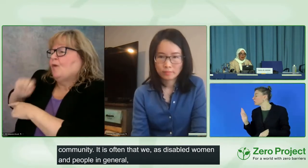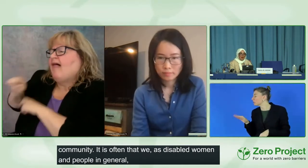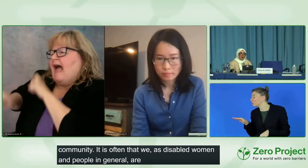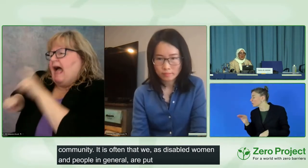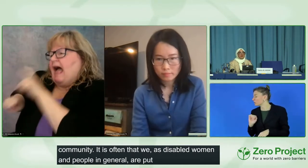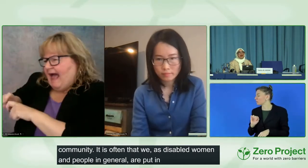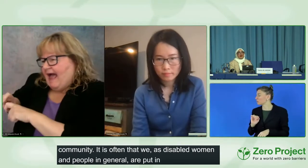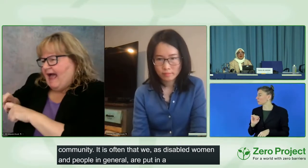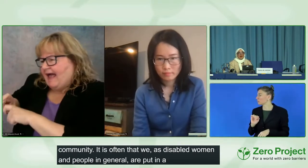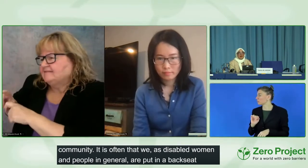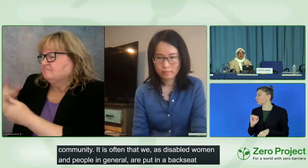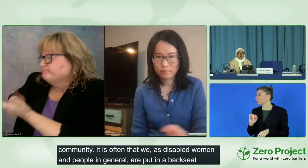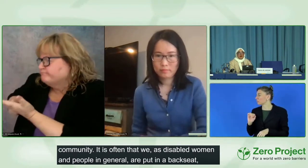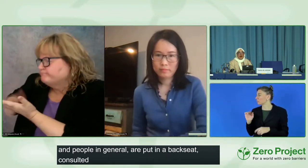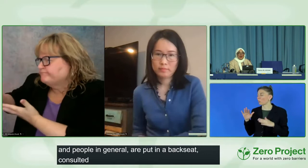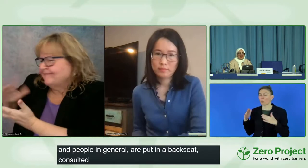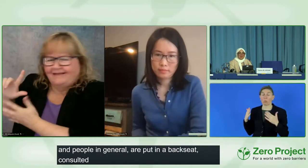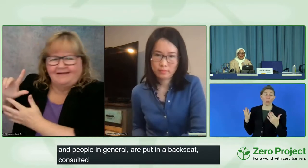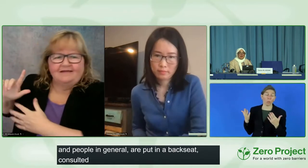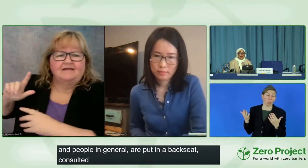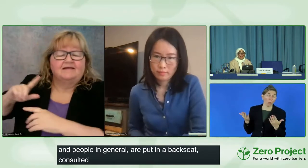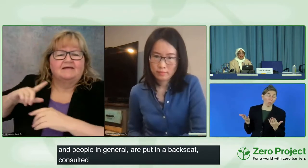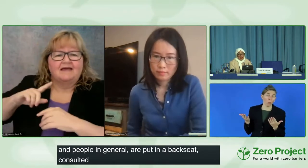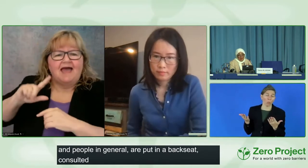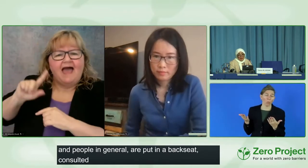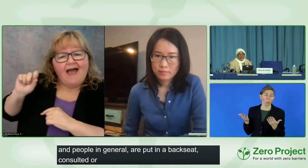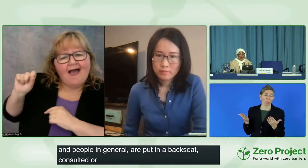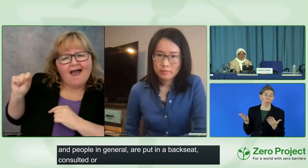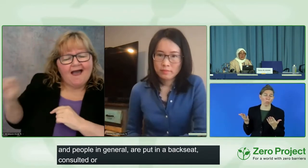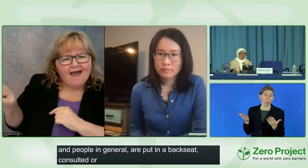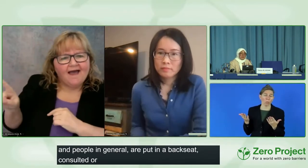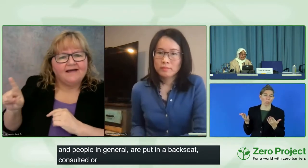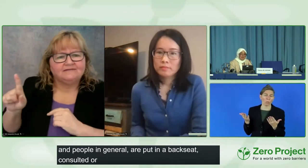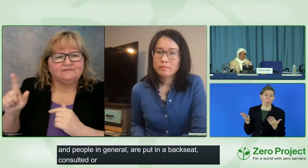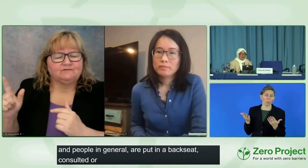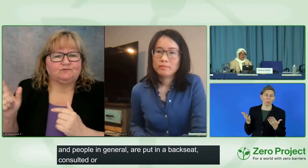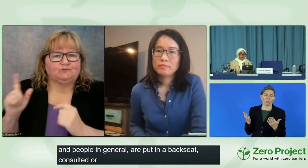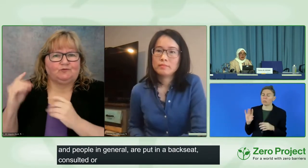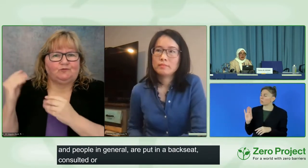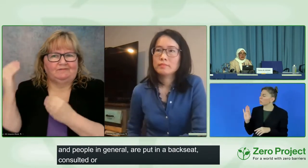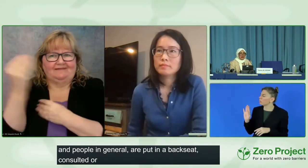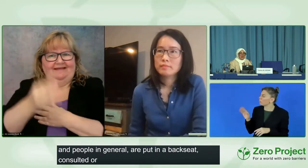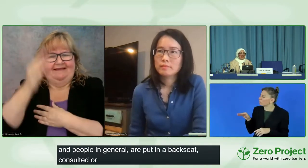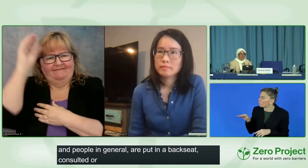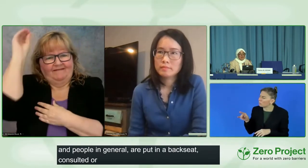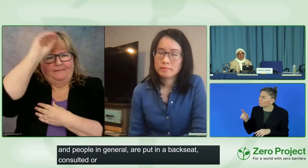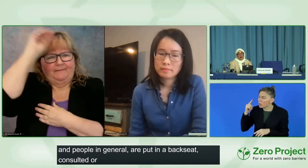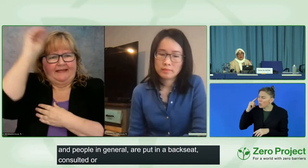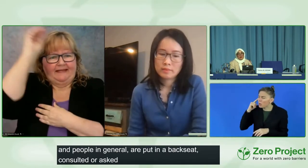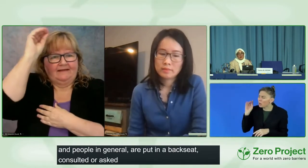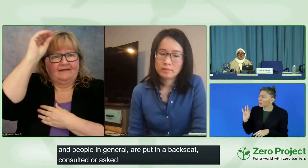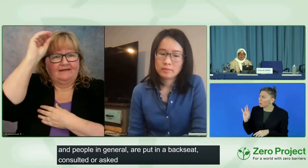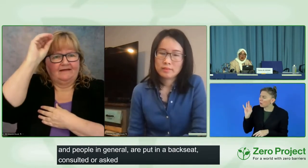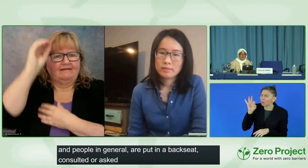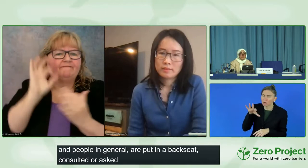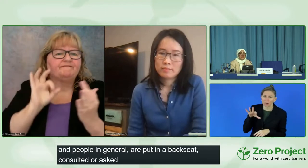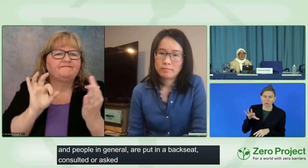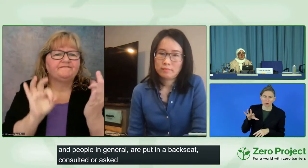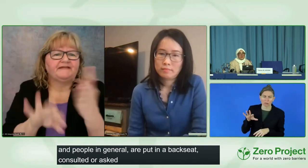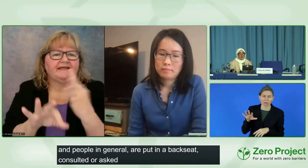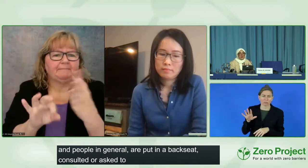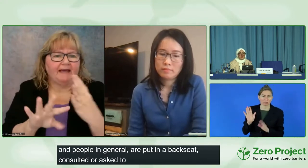asked to give our opinion or information, our feedback on